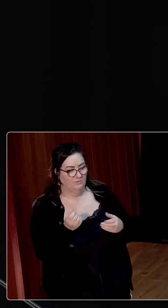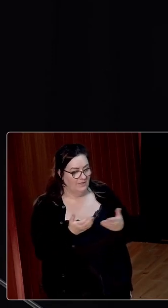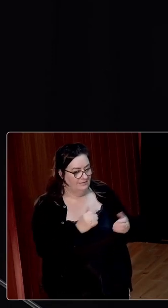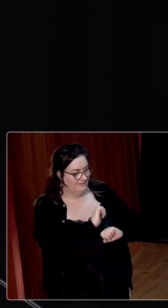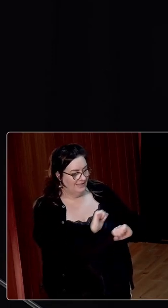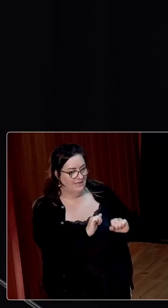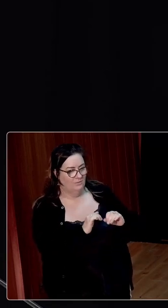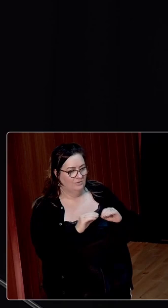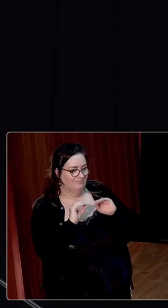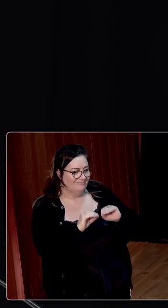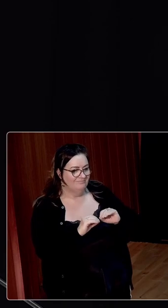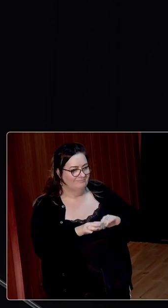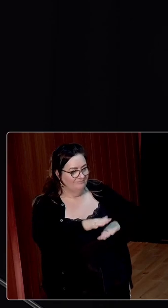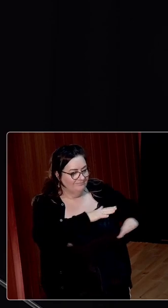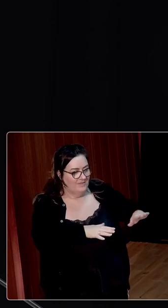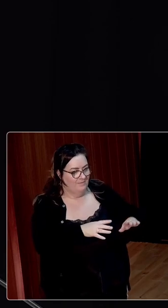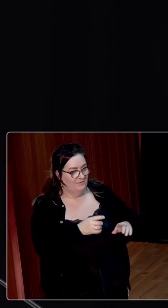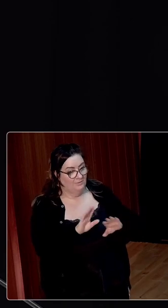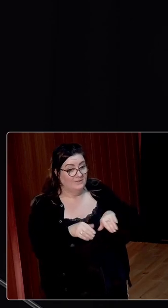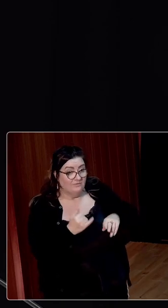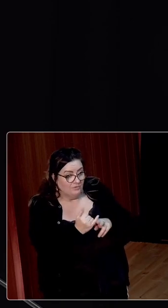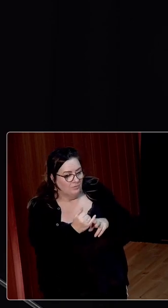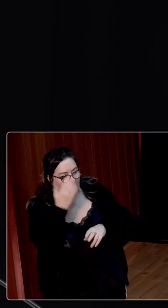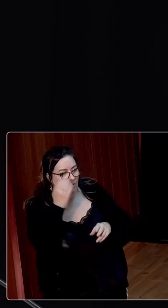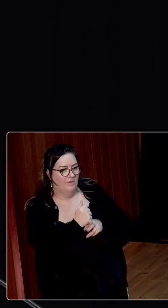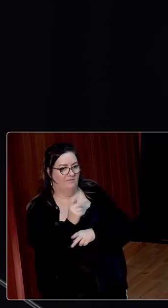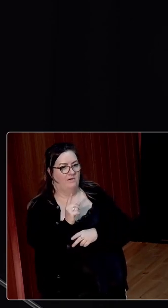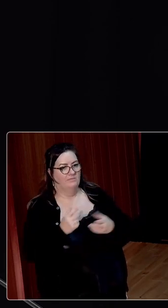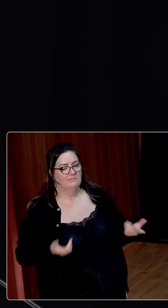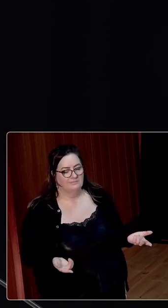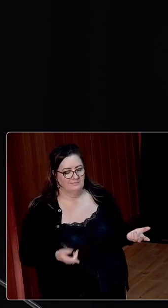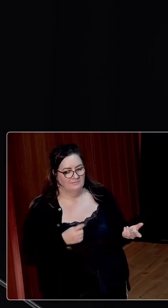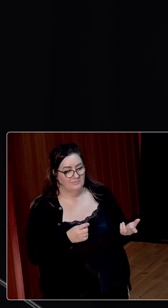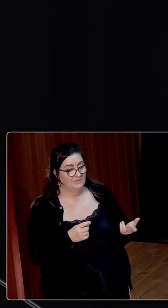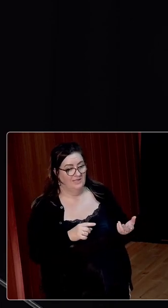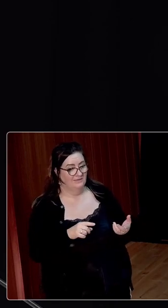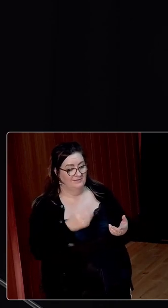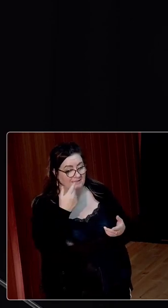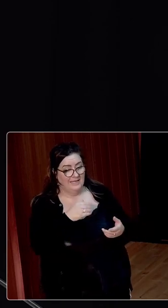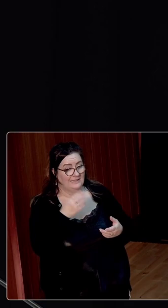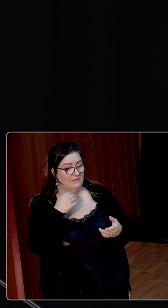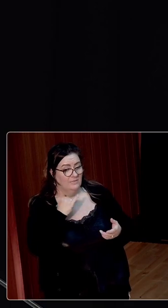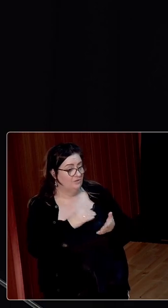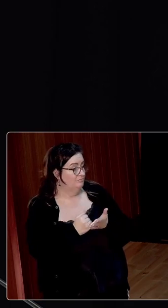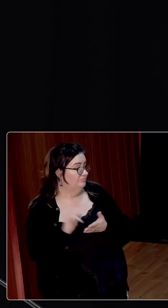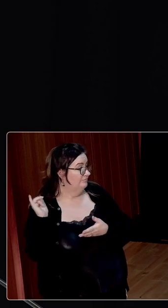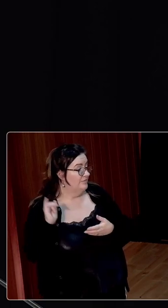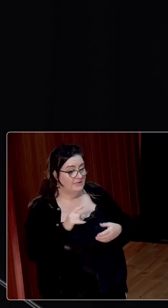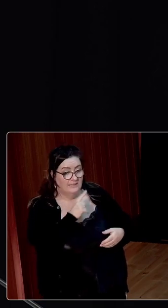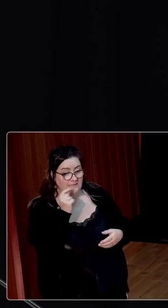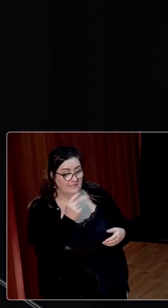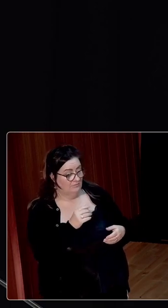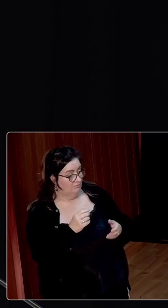a level of agricultural education to those who were leaving national schools. This was rejected by the Irish Catholic bishops who wrote